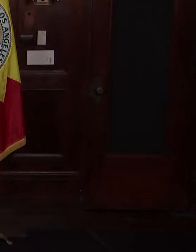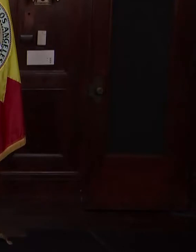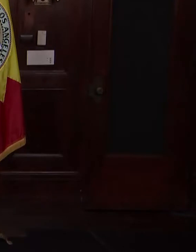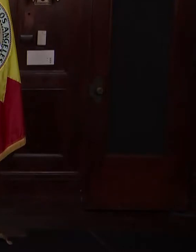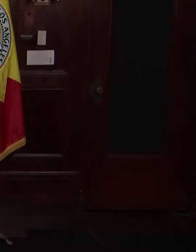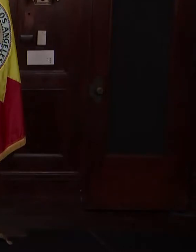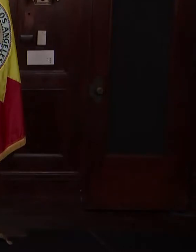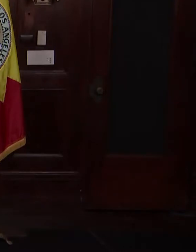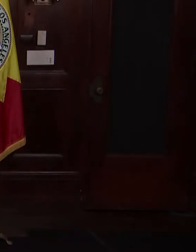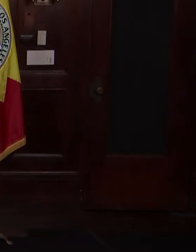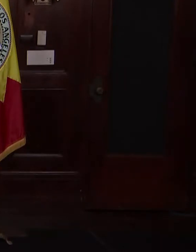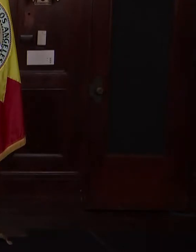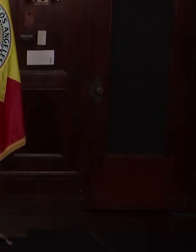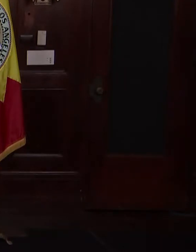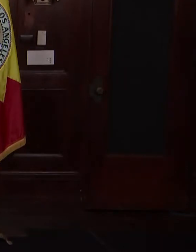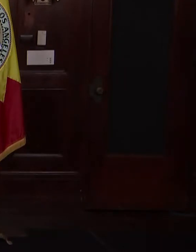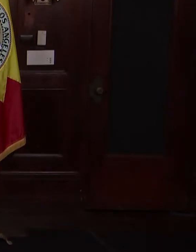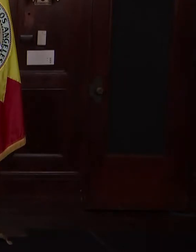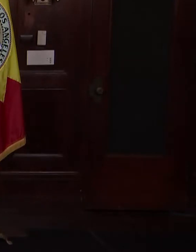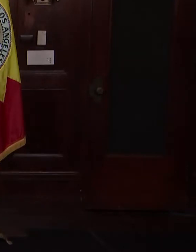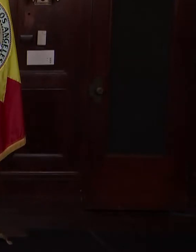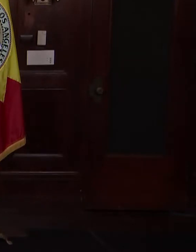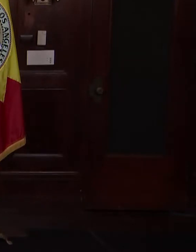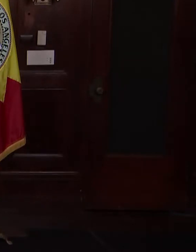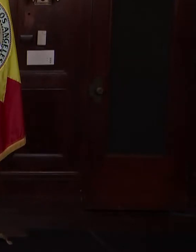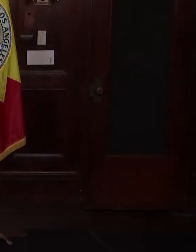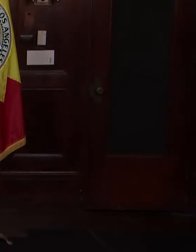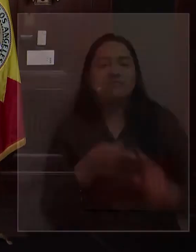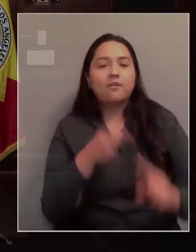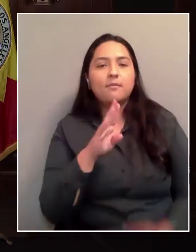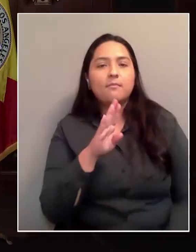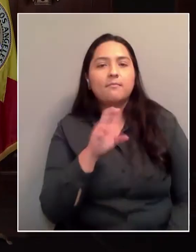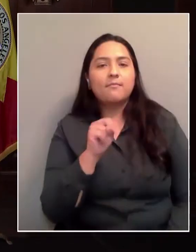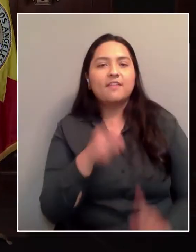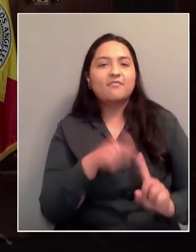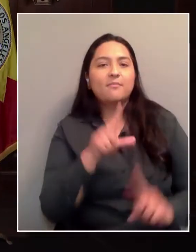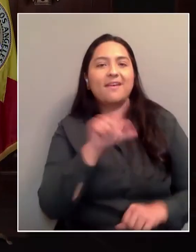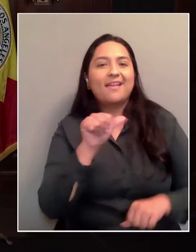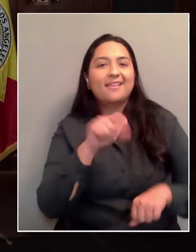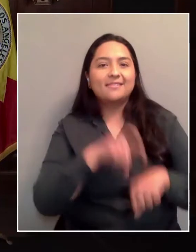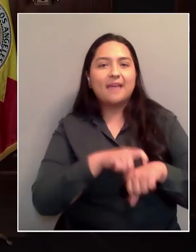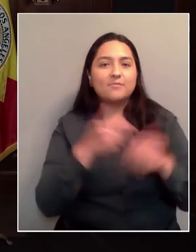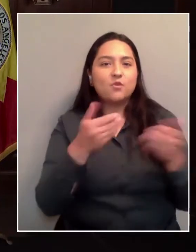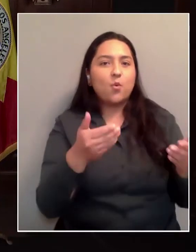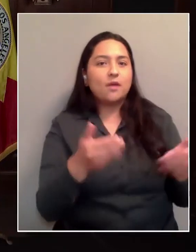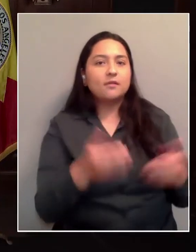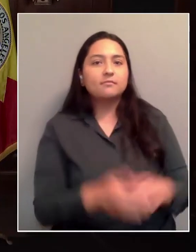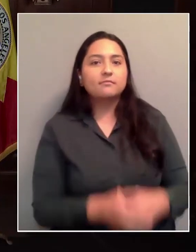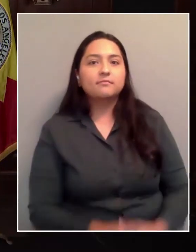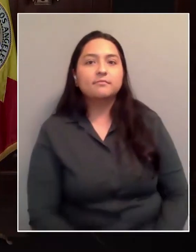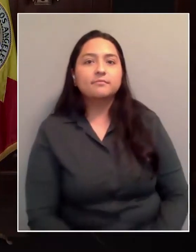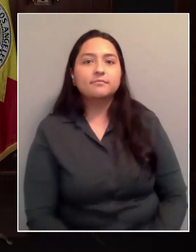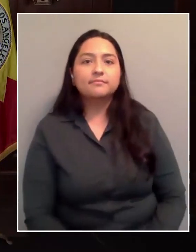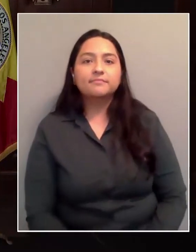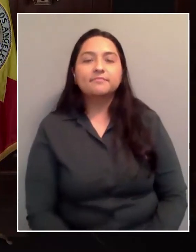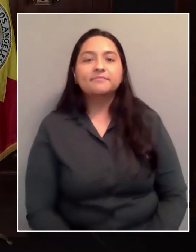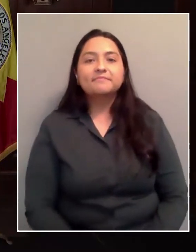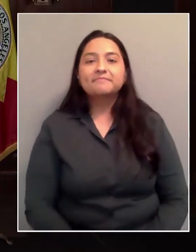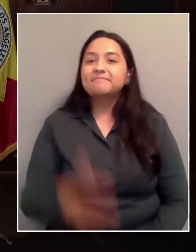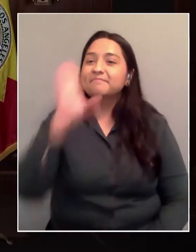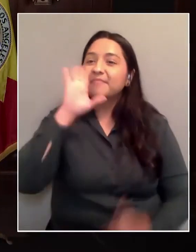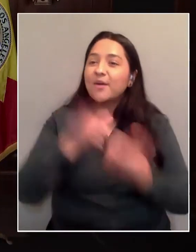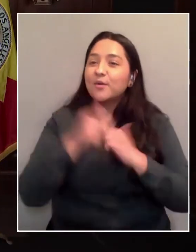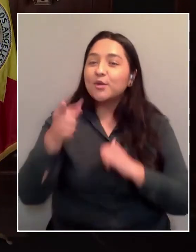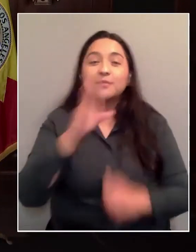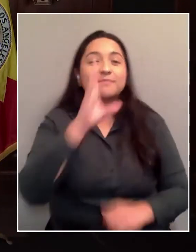First question is from Ben Oreskes from LA Times. Please go ahead. Hey, Ben. How are you? Hey, Mayor Garcetti. Thanks for